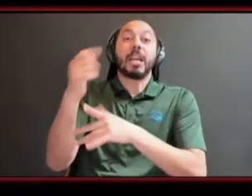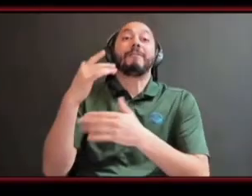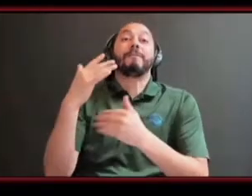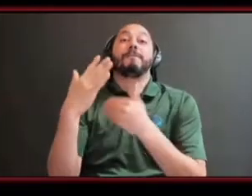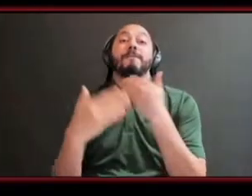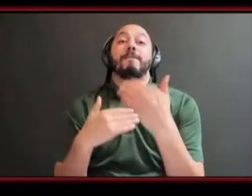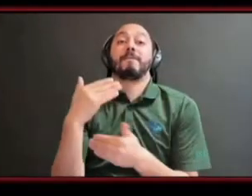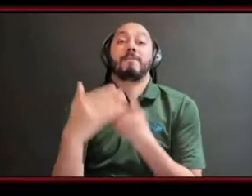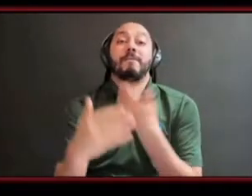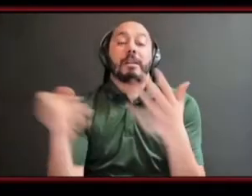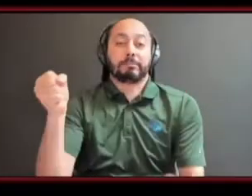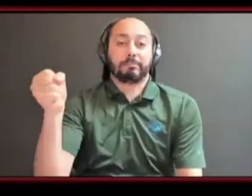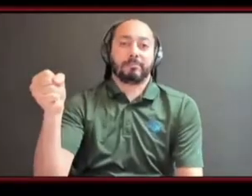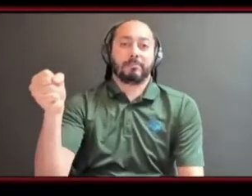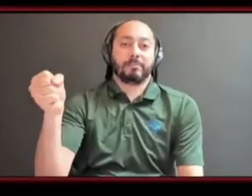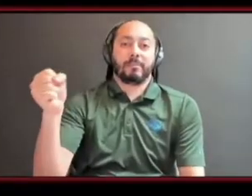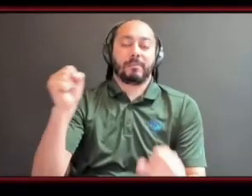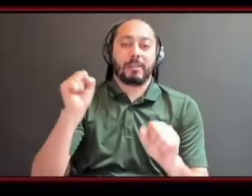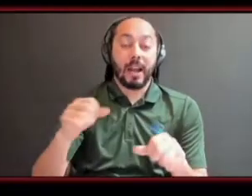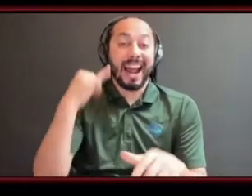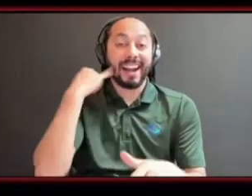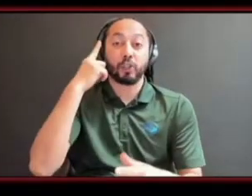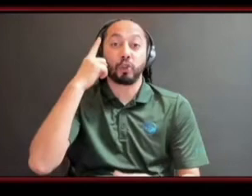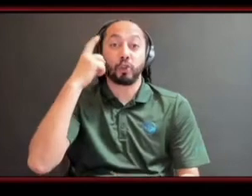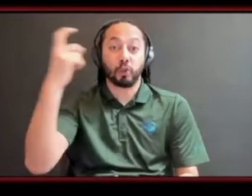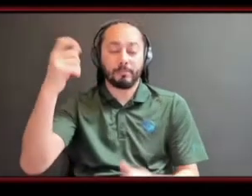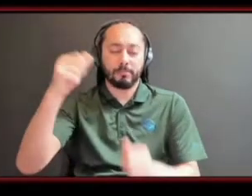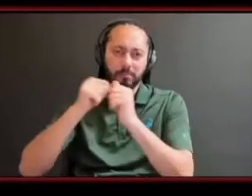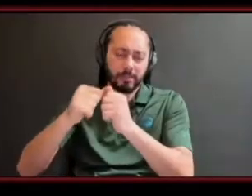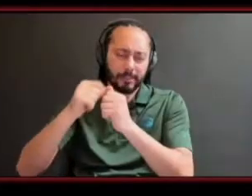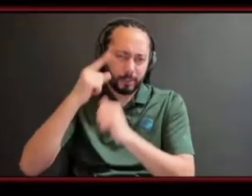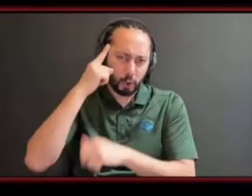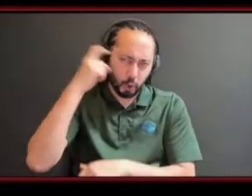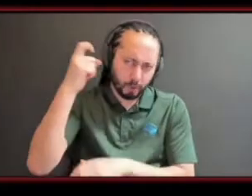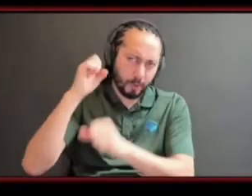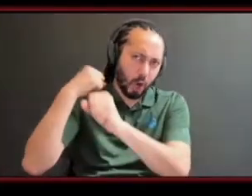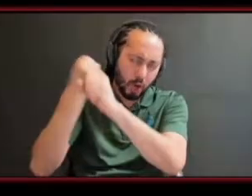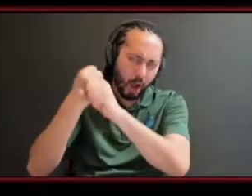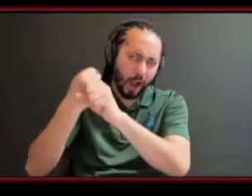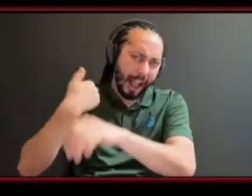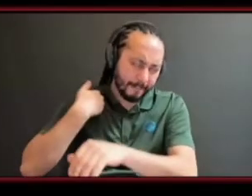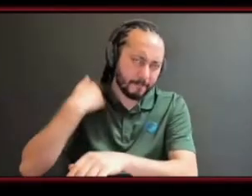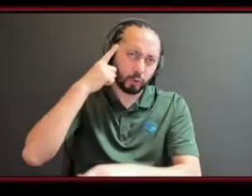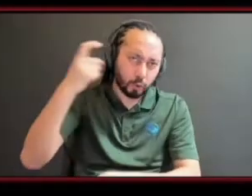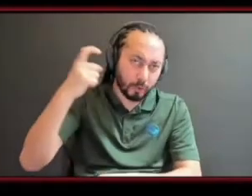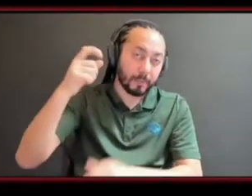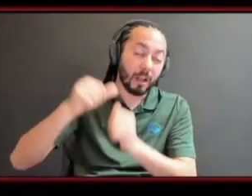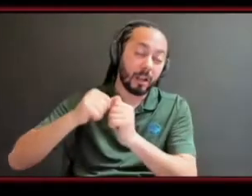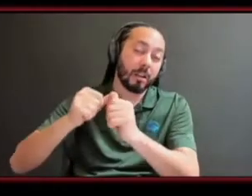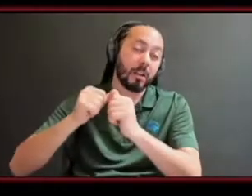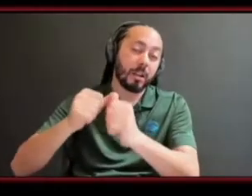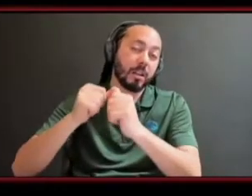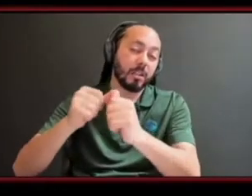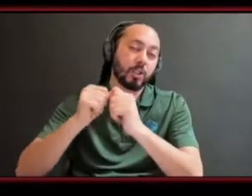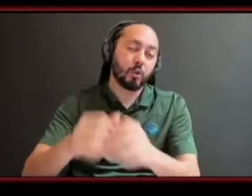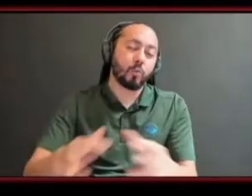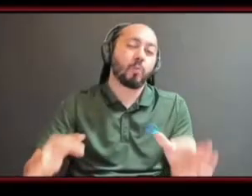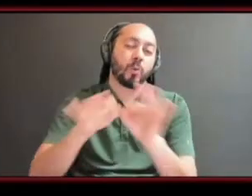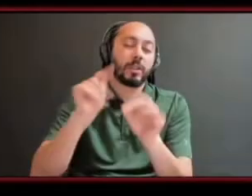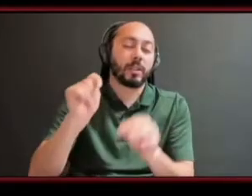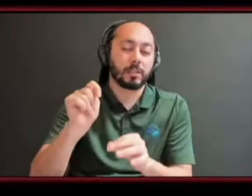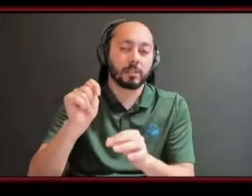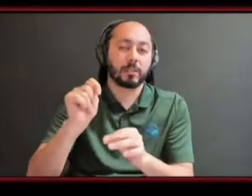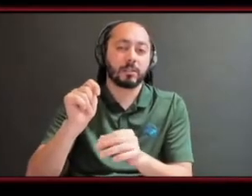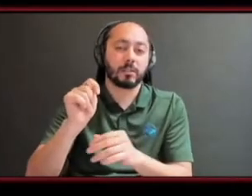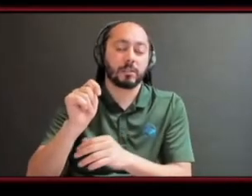because if it's a dream and you keep dreaming it i believe it's worth dreaming therefore keep chugging away at it um